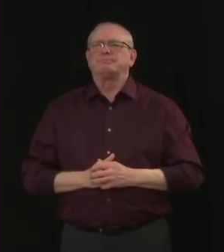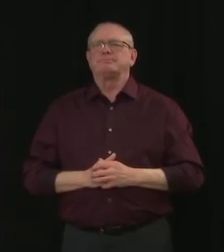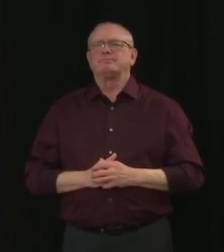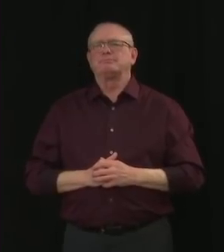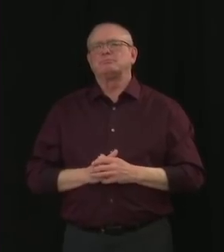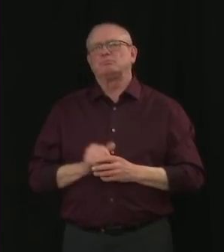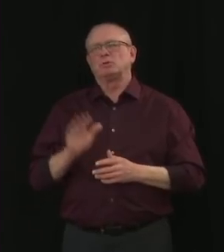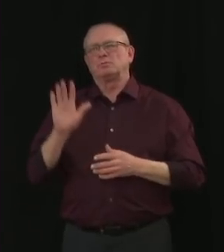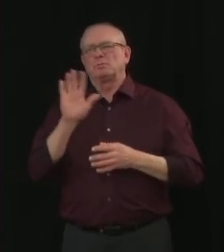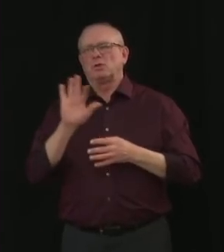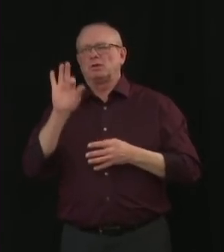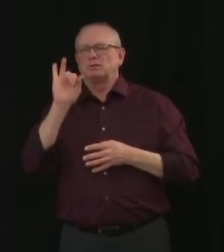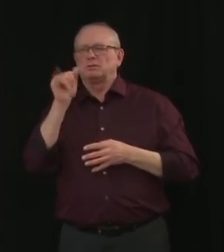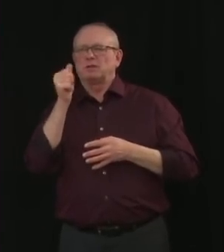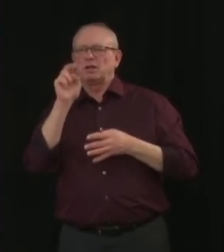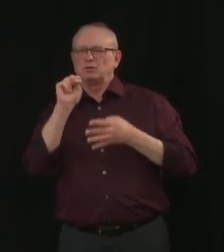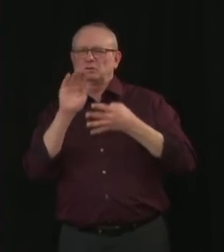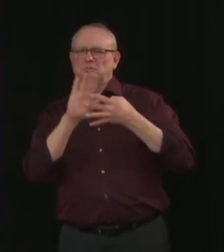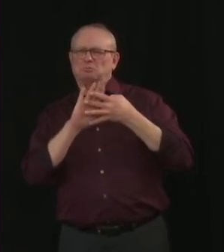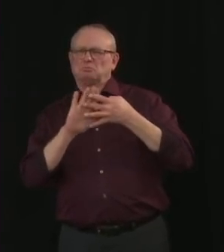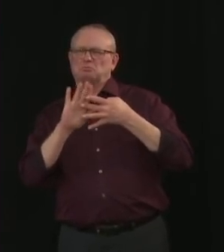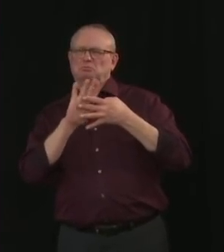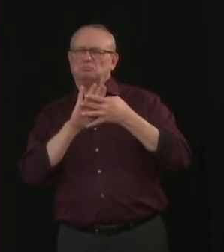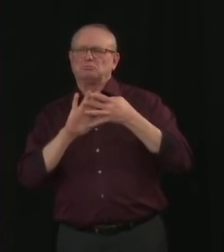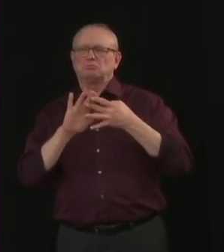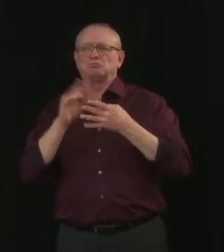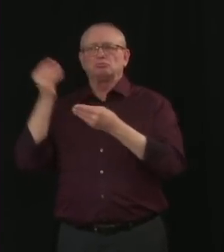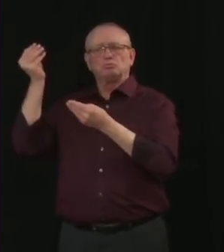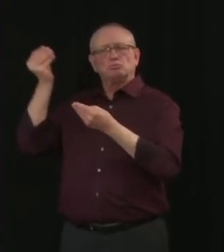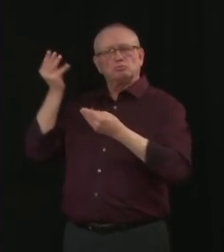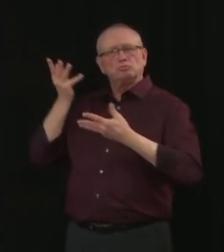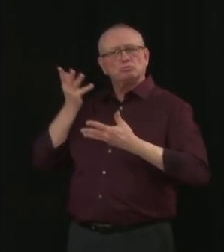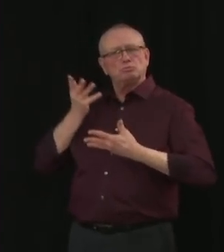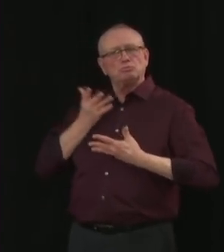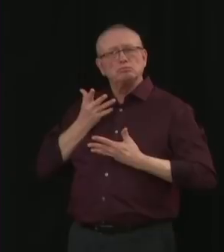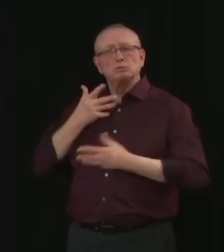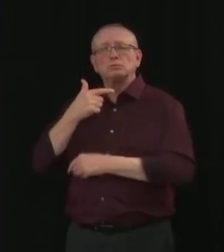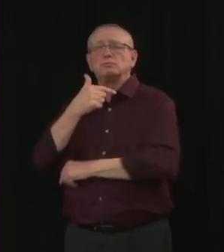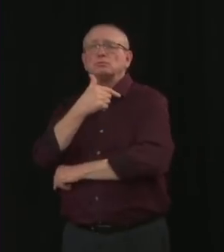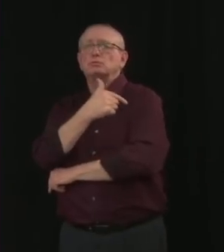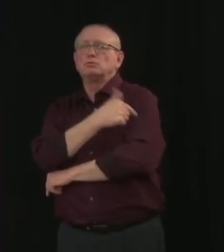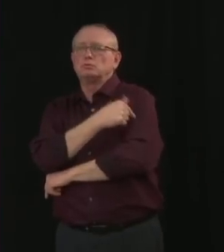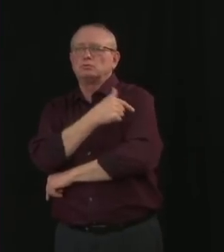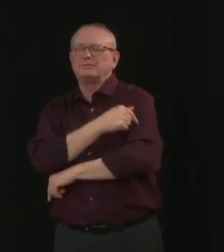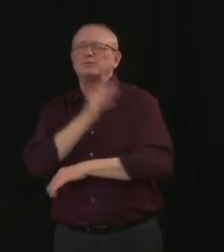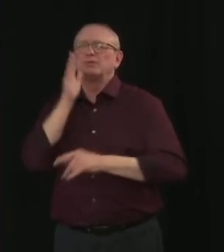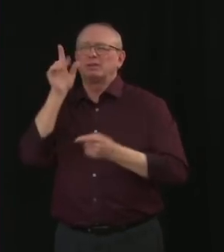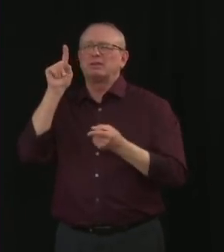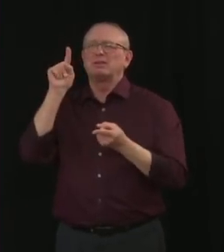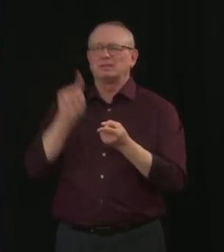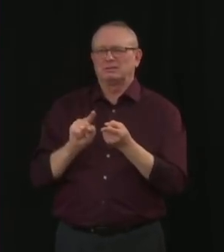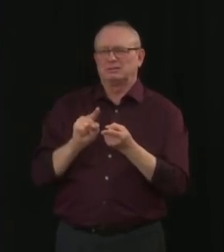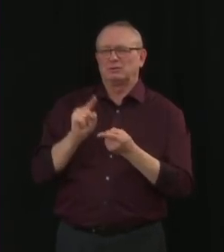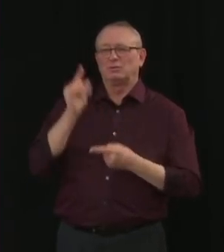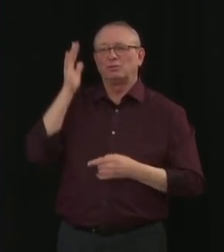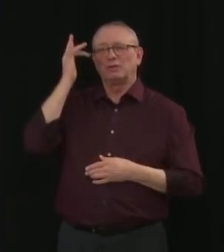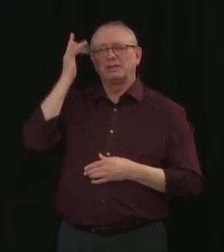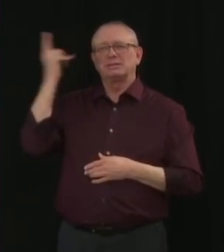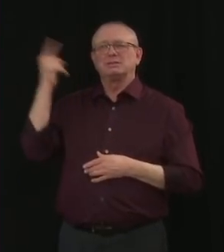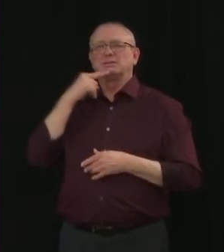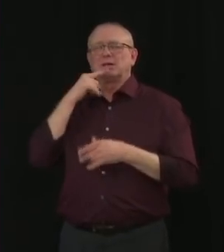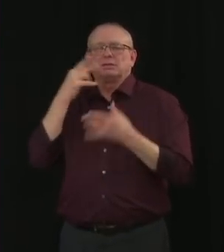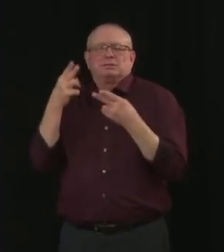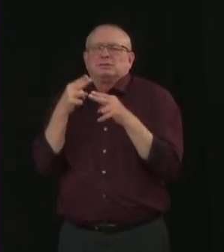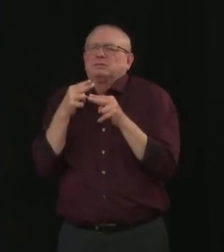We were told that there would be a reduction in the amount of Pfizer doses coming to Alberta because of a temporary slowdown in